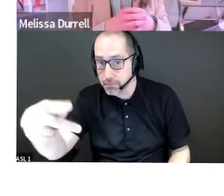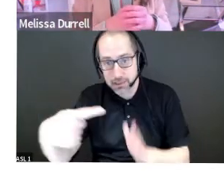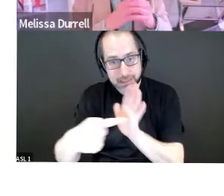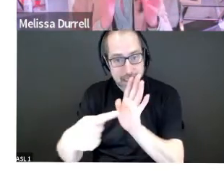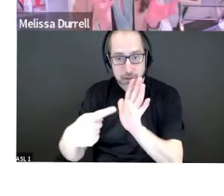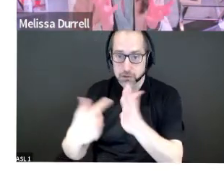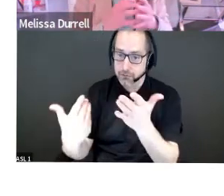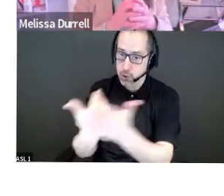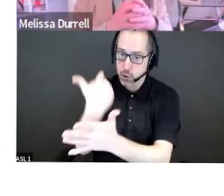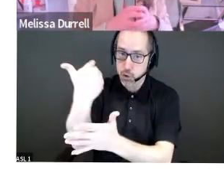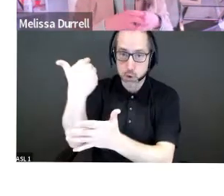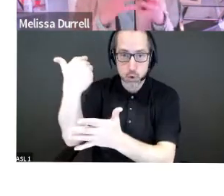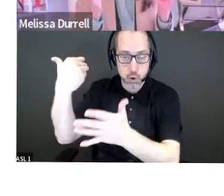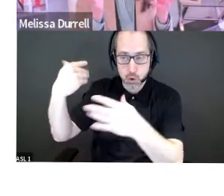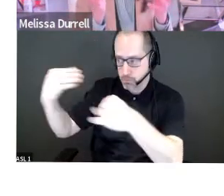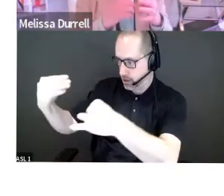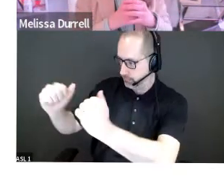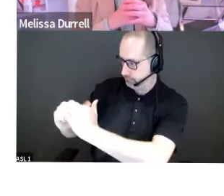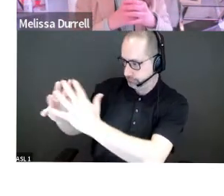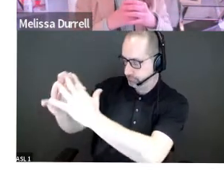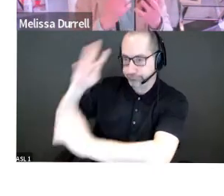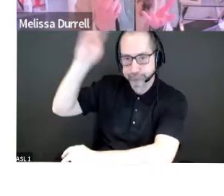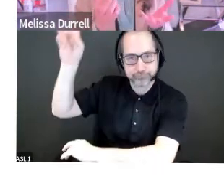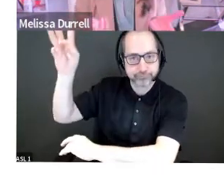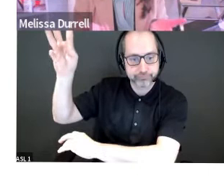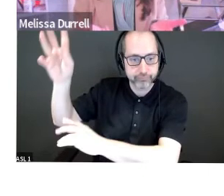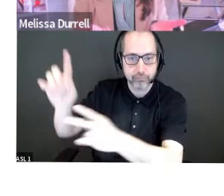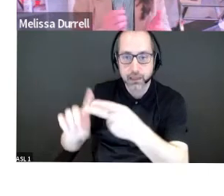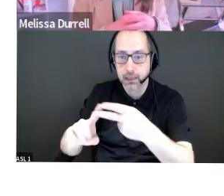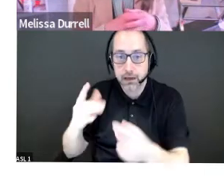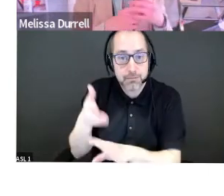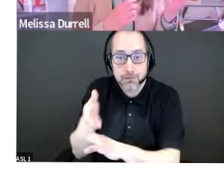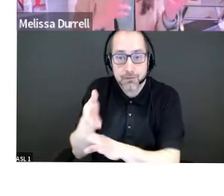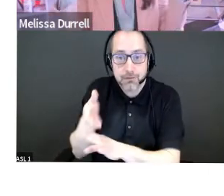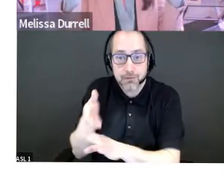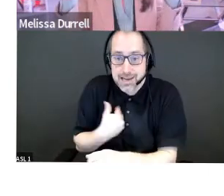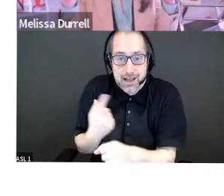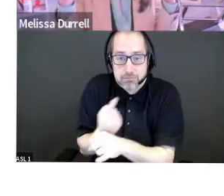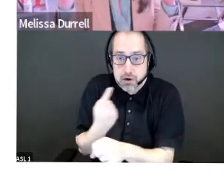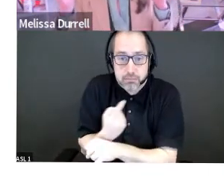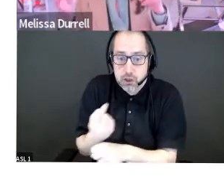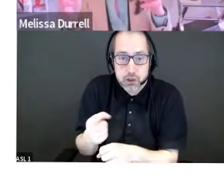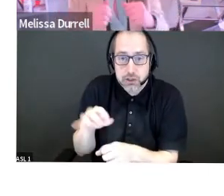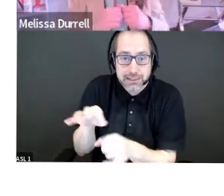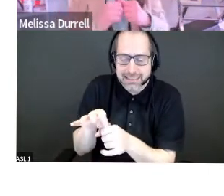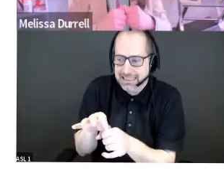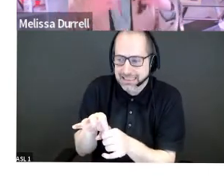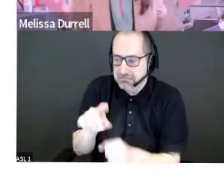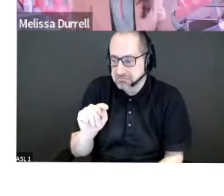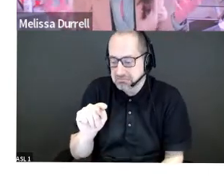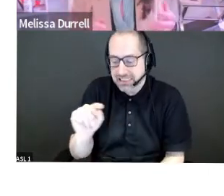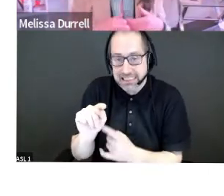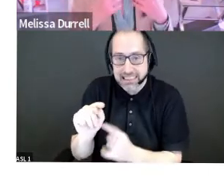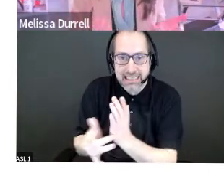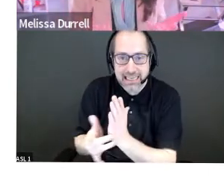of one, uh, there, you there's lots of it. I mean, we didn't even have property technology, you know, 10 years ago per se. Uh, and